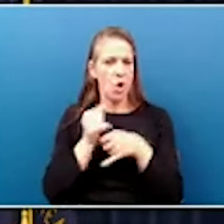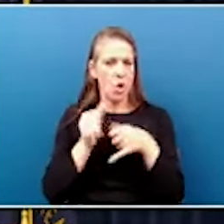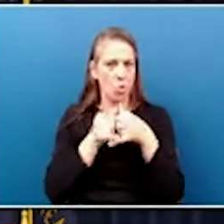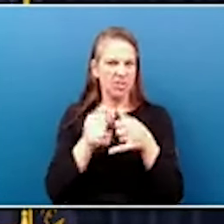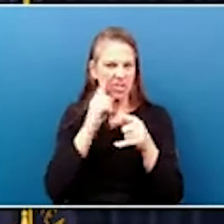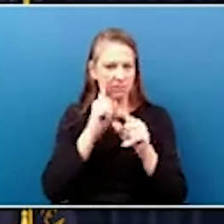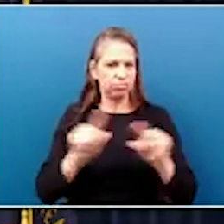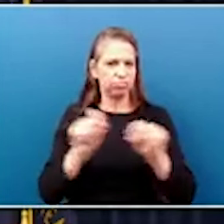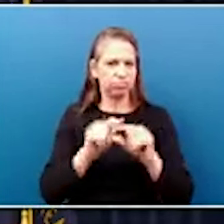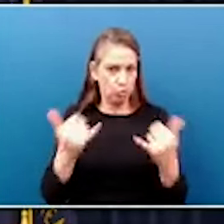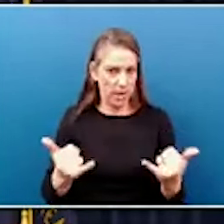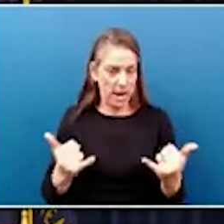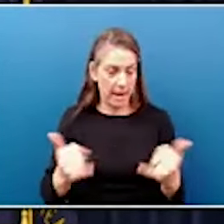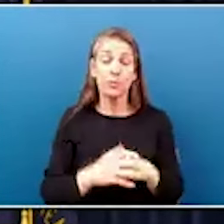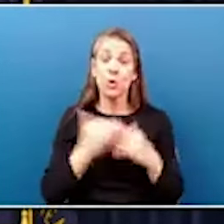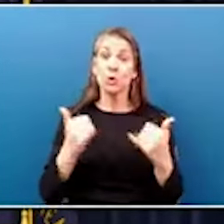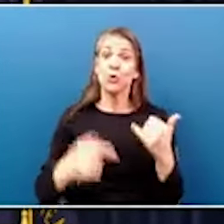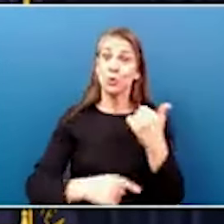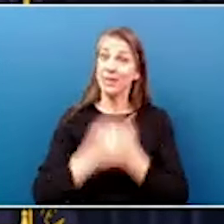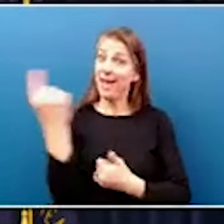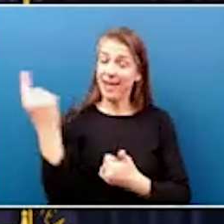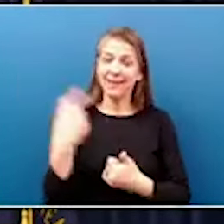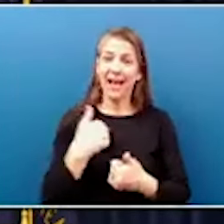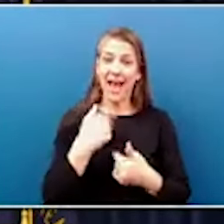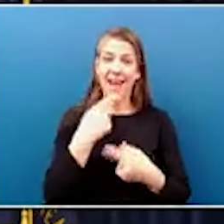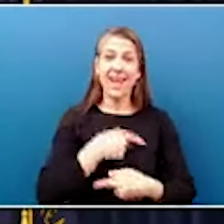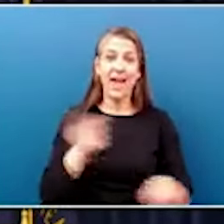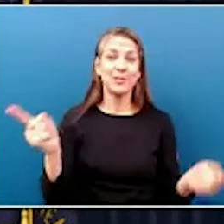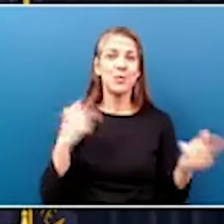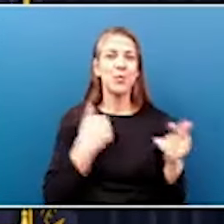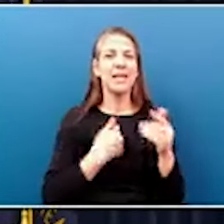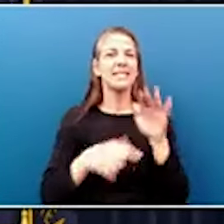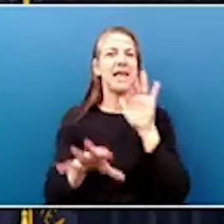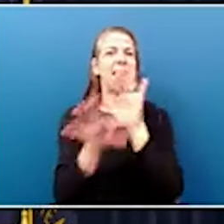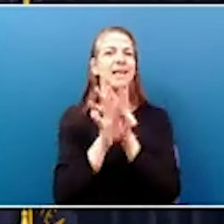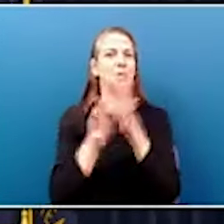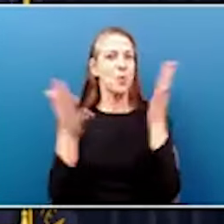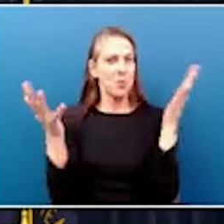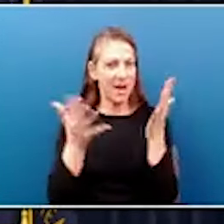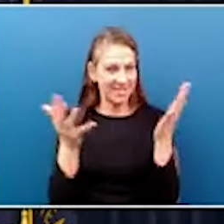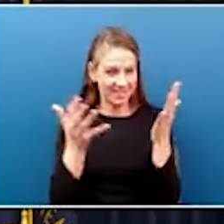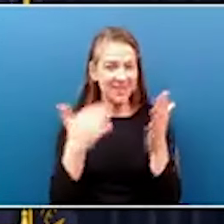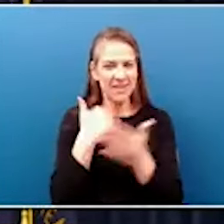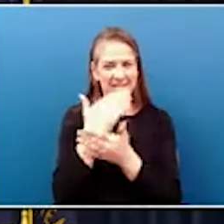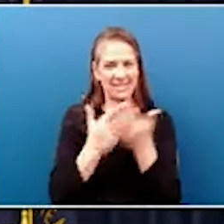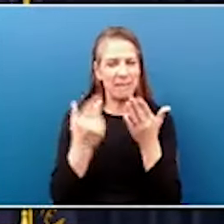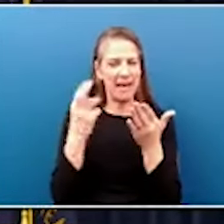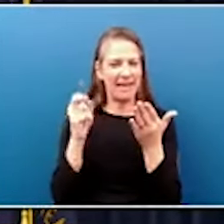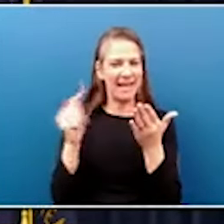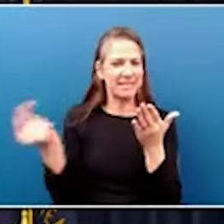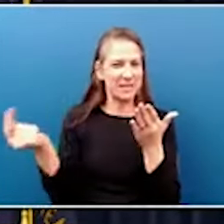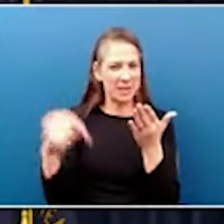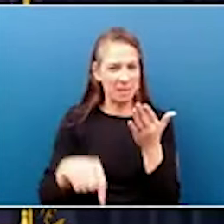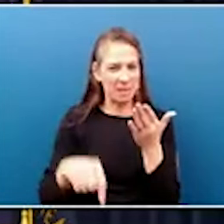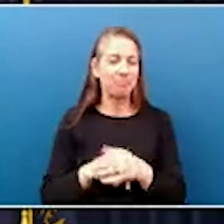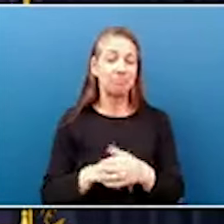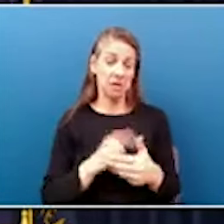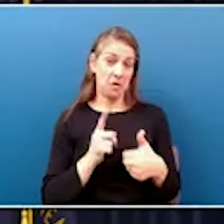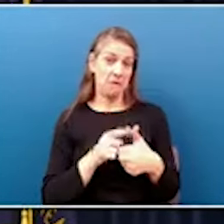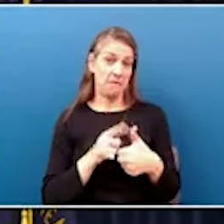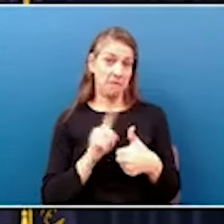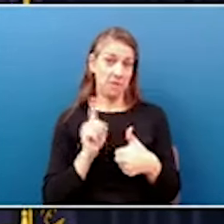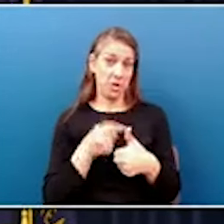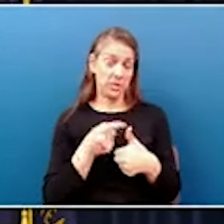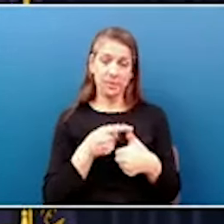Today I get to announce our selected projects and we are joined by a few guests. First up we have some great news for West